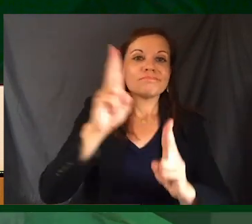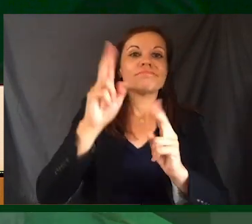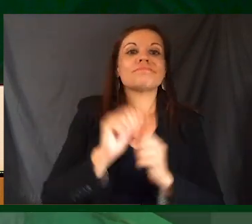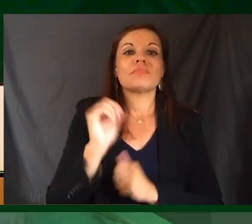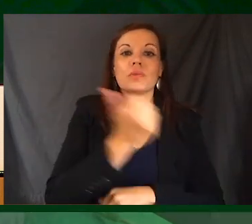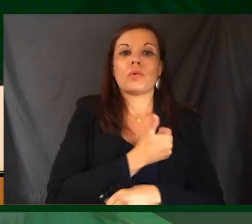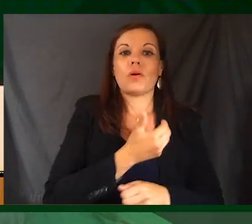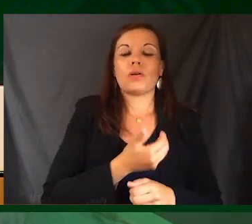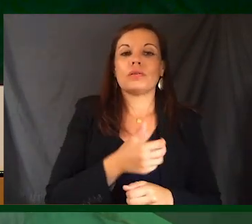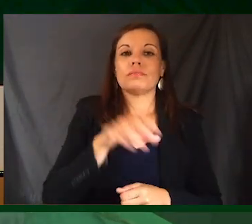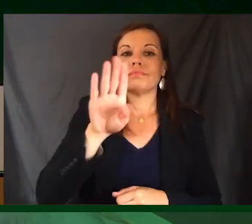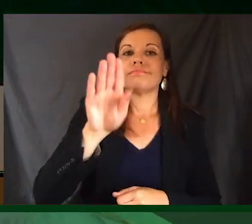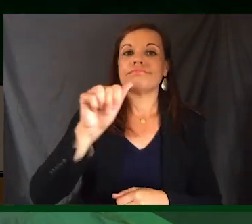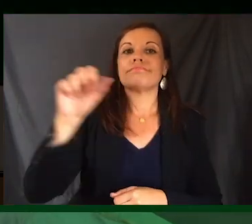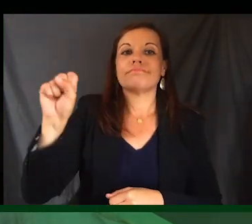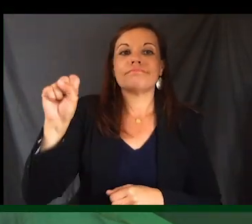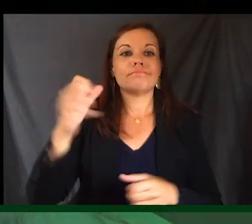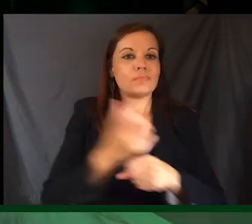award winners?